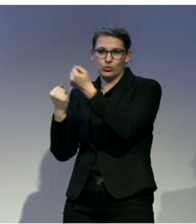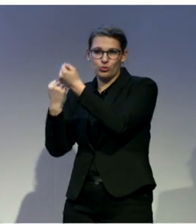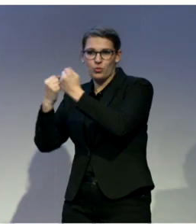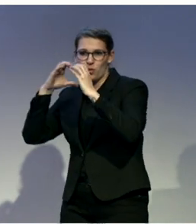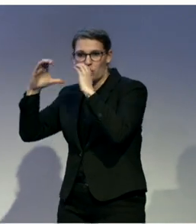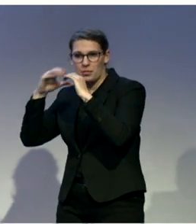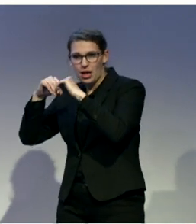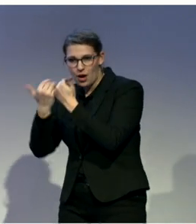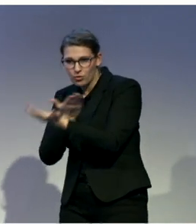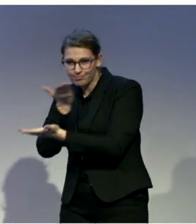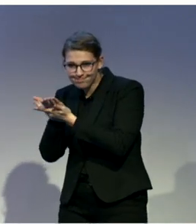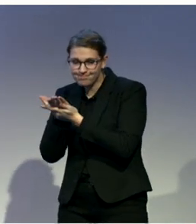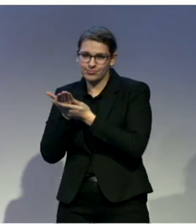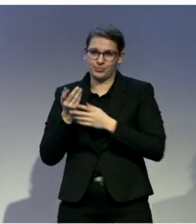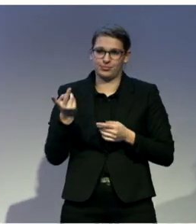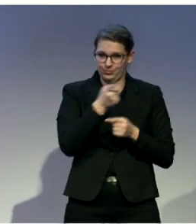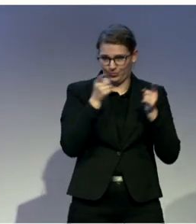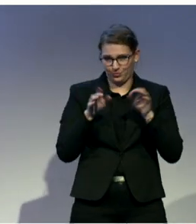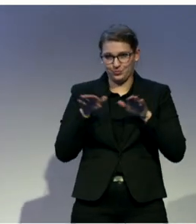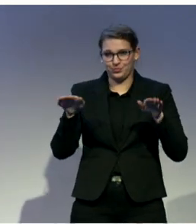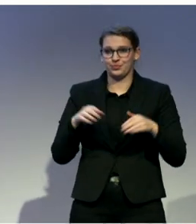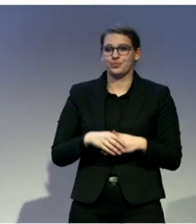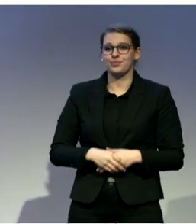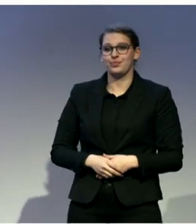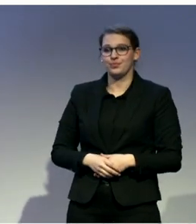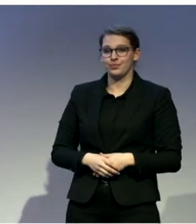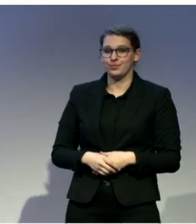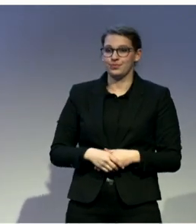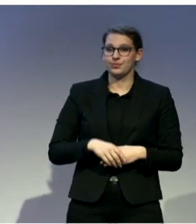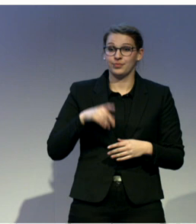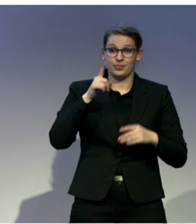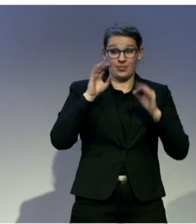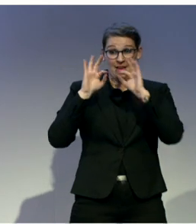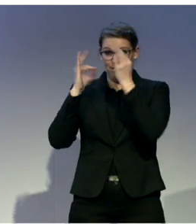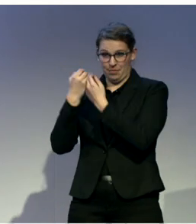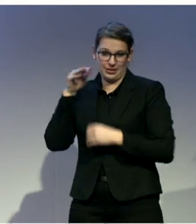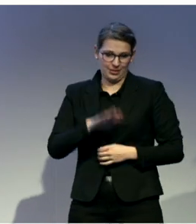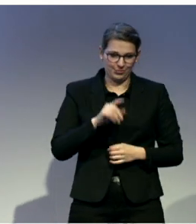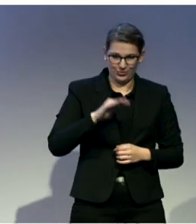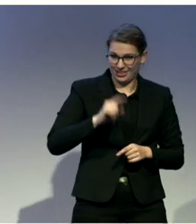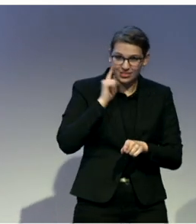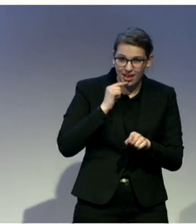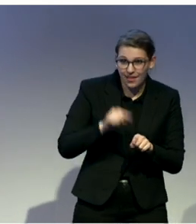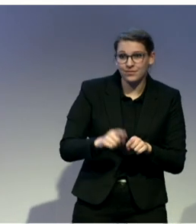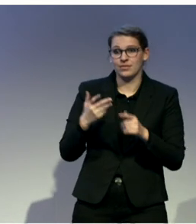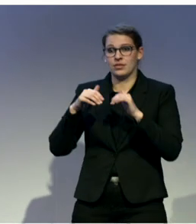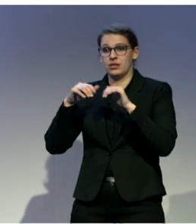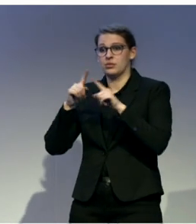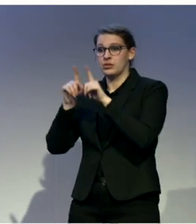At Kinderhände, they can network with deaf people and other families and learn also from each other.